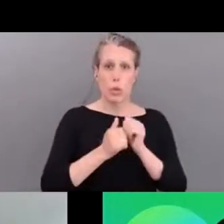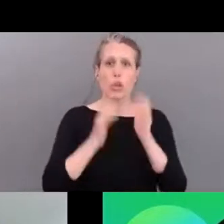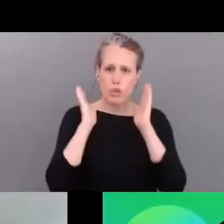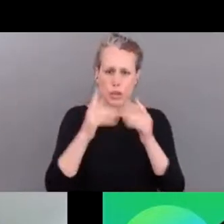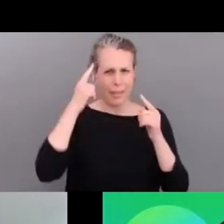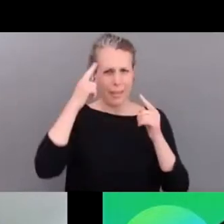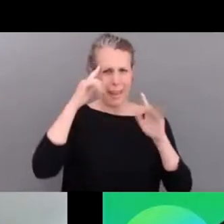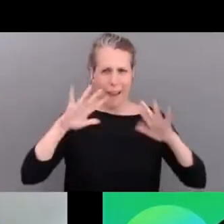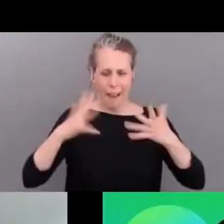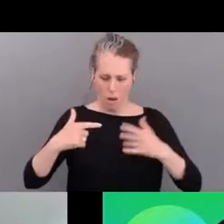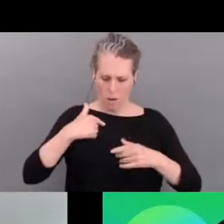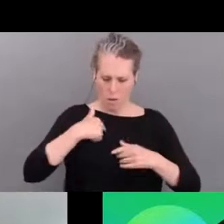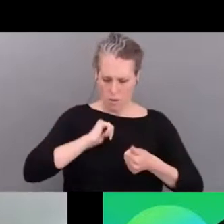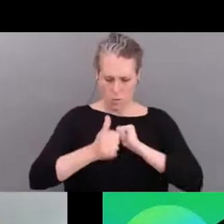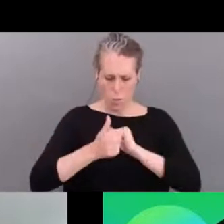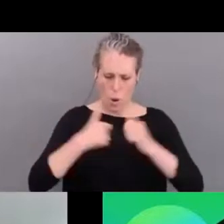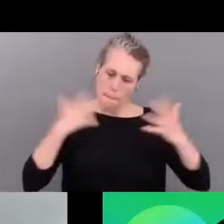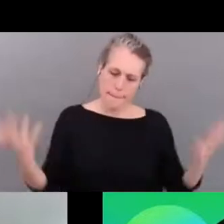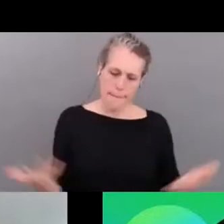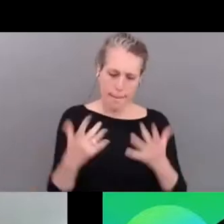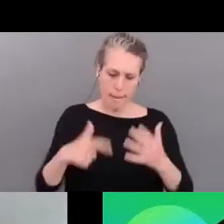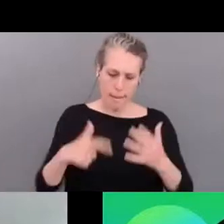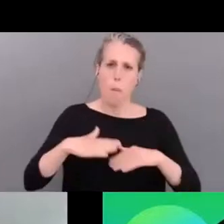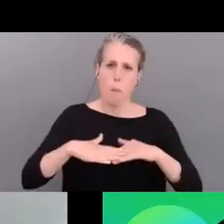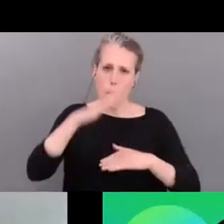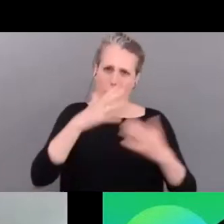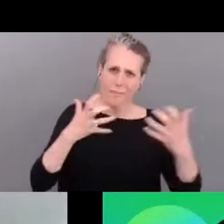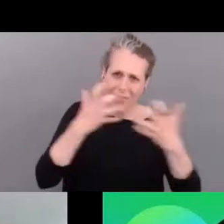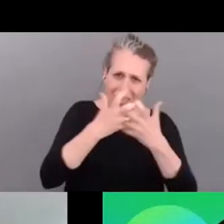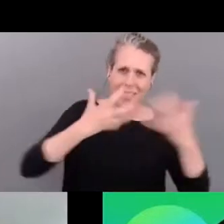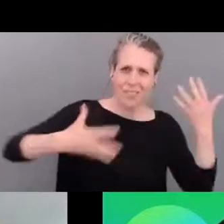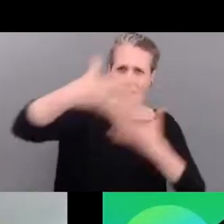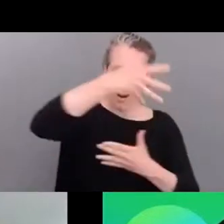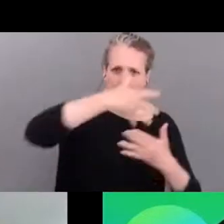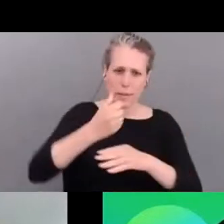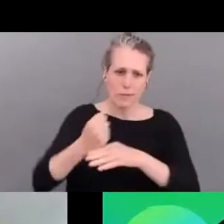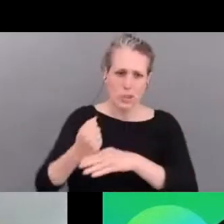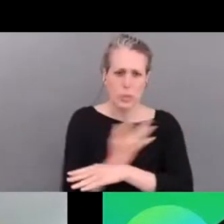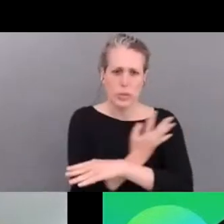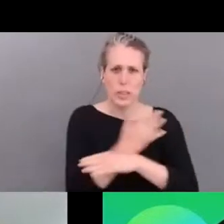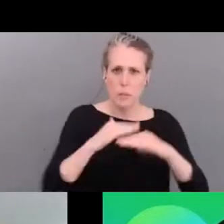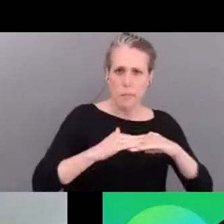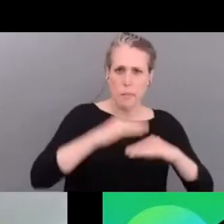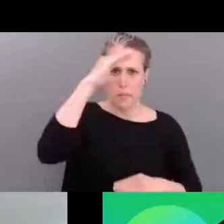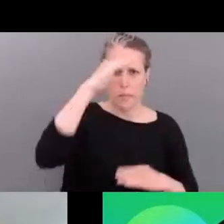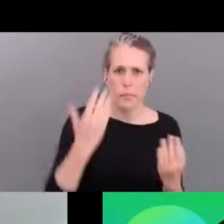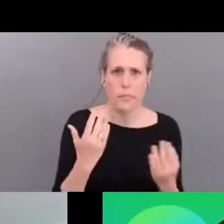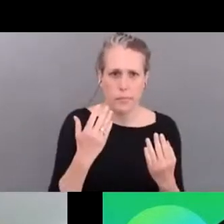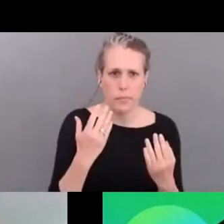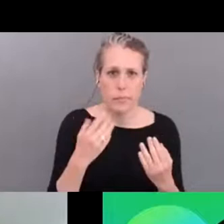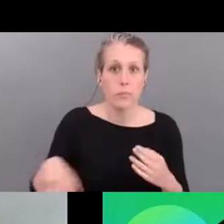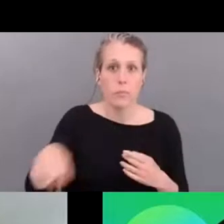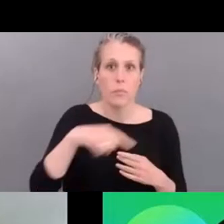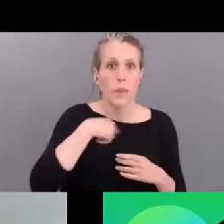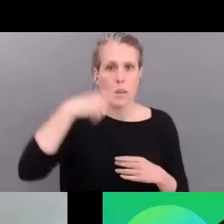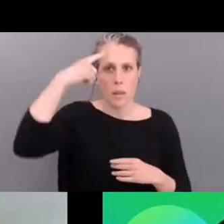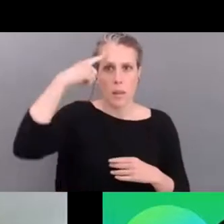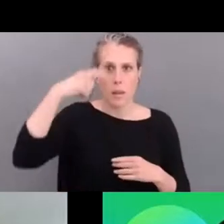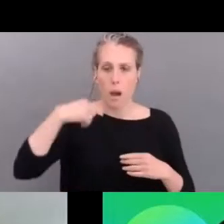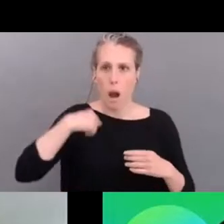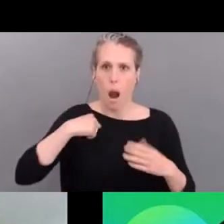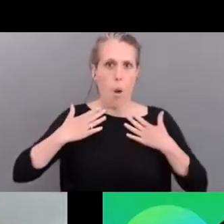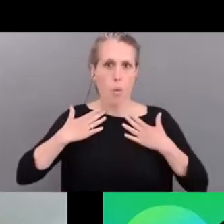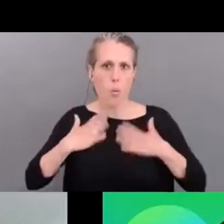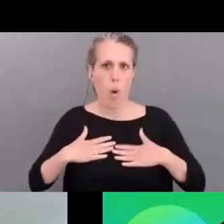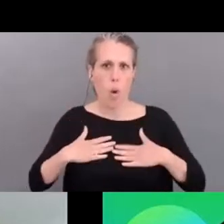greening and doing better improving their performance and they shouldn't be thinking oh we need to achieve olympic standards overnight they need